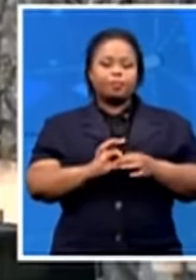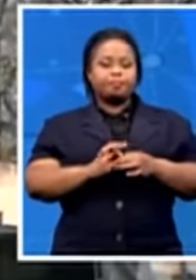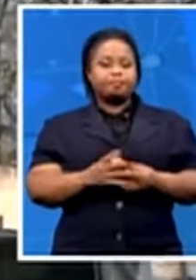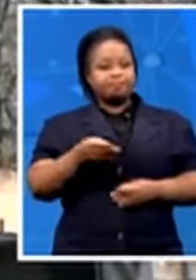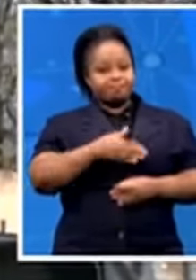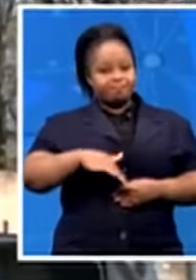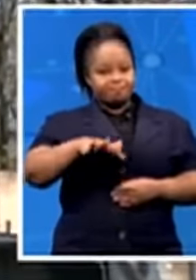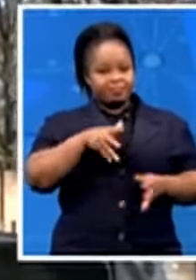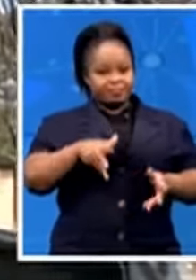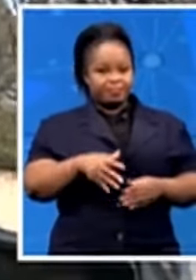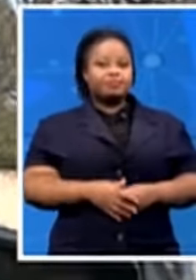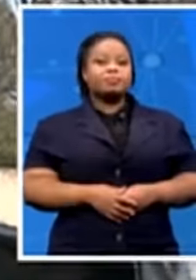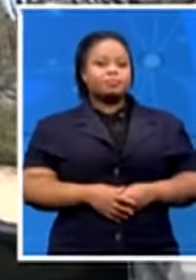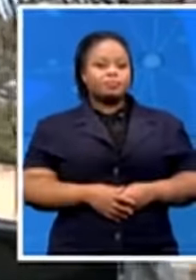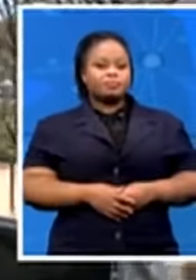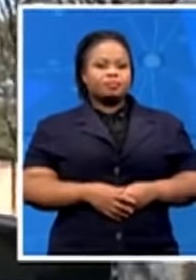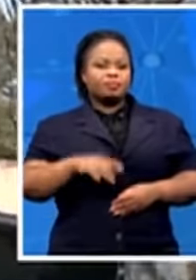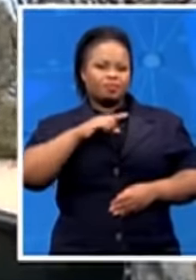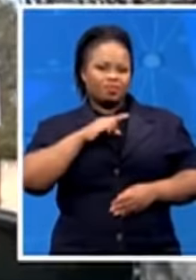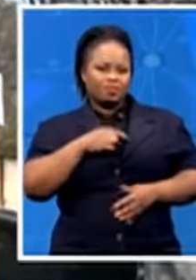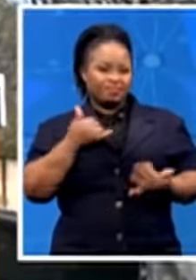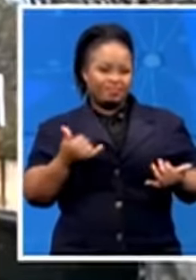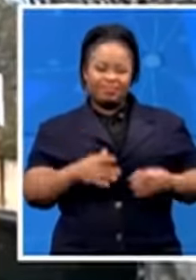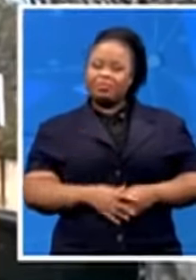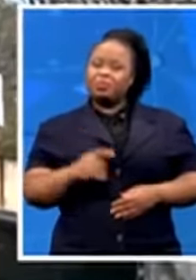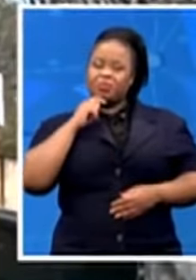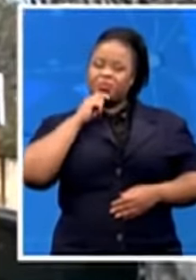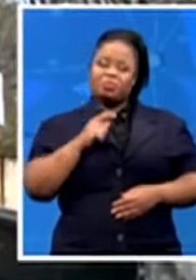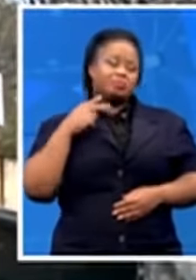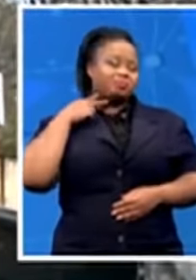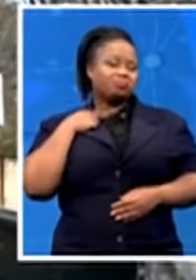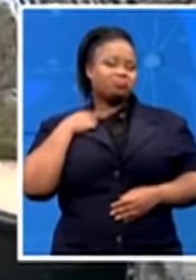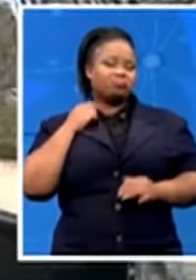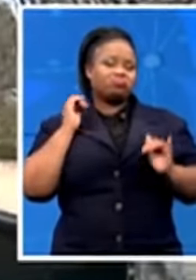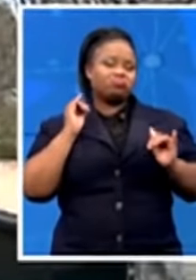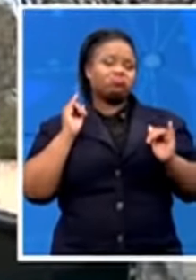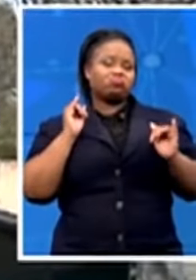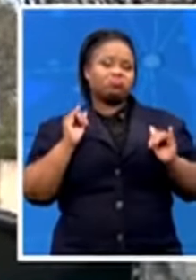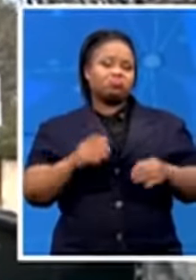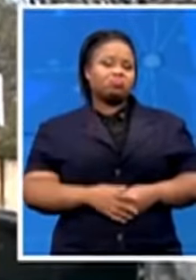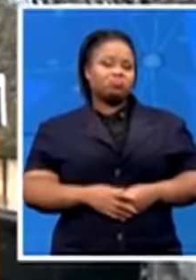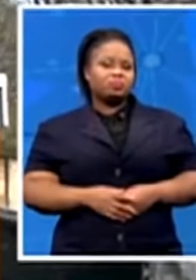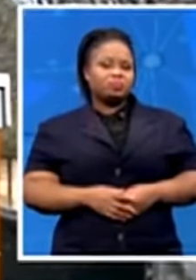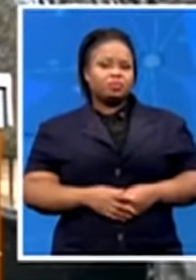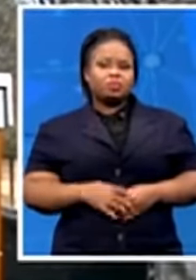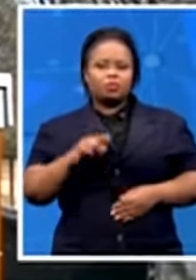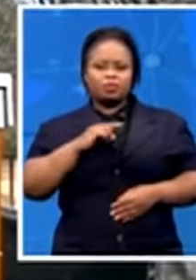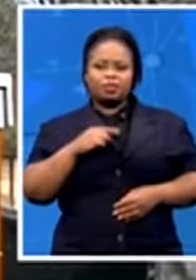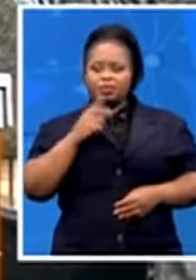playing, I mean, it's quite devastating. We saw those, you know, looting and